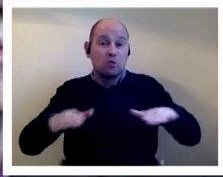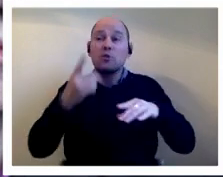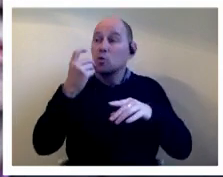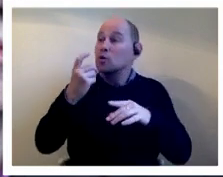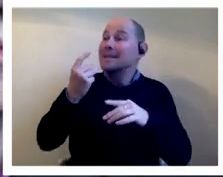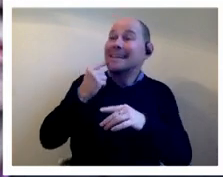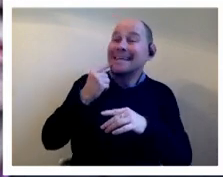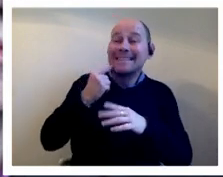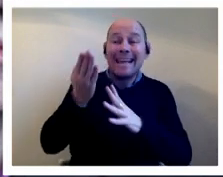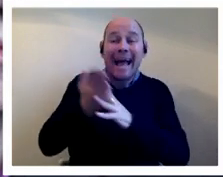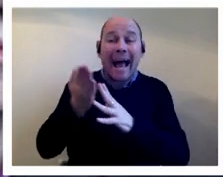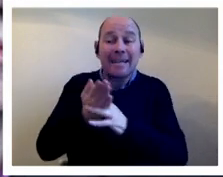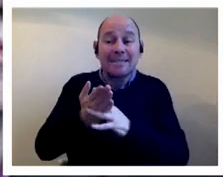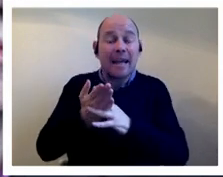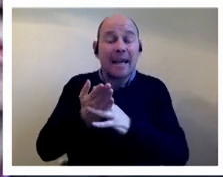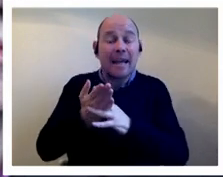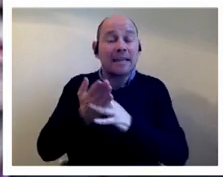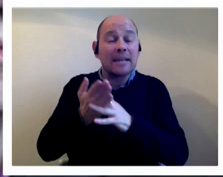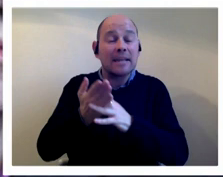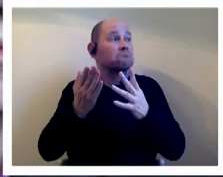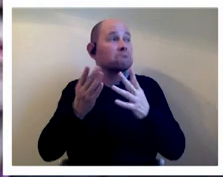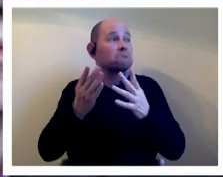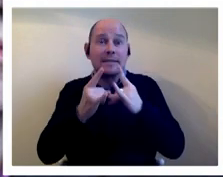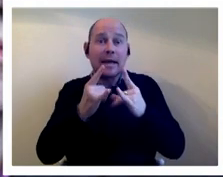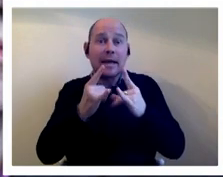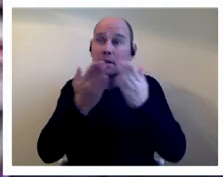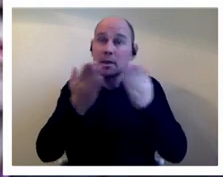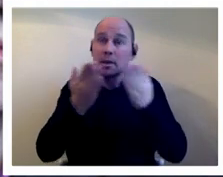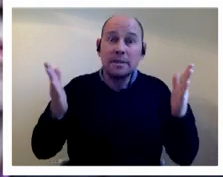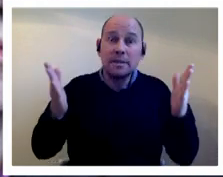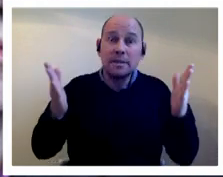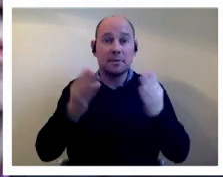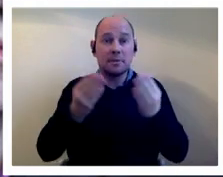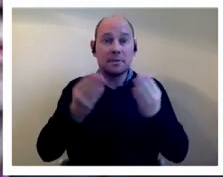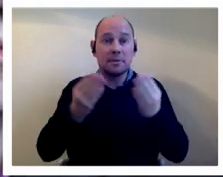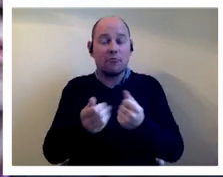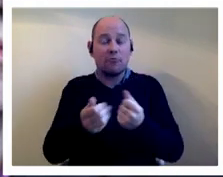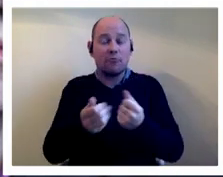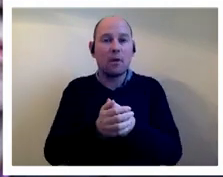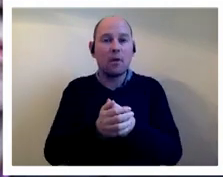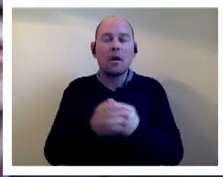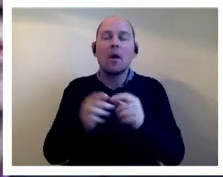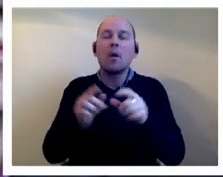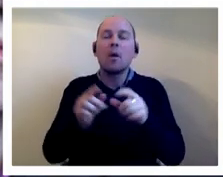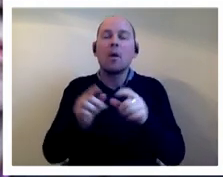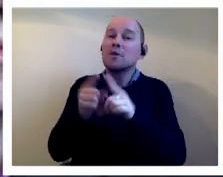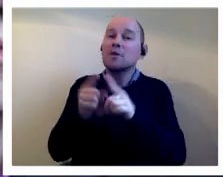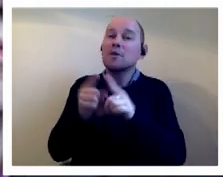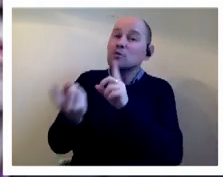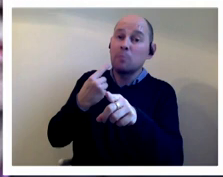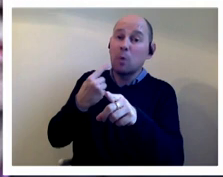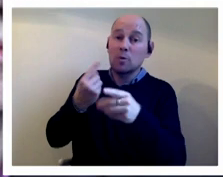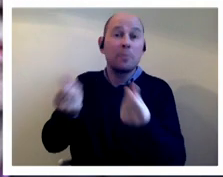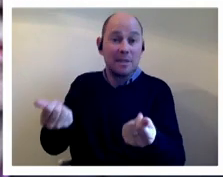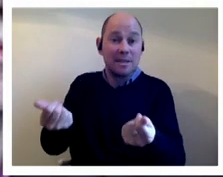sexually explicit material and what's more important is the need to teach them how to respond to that material and so